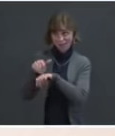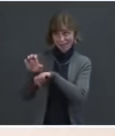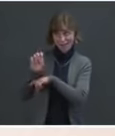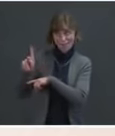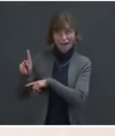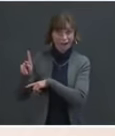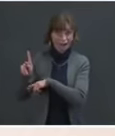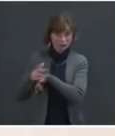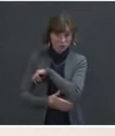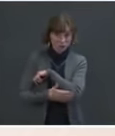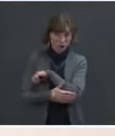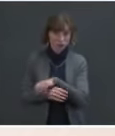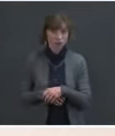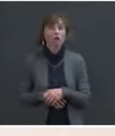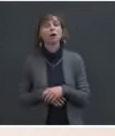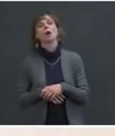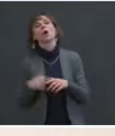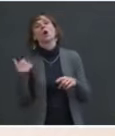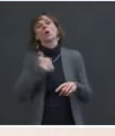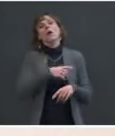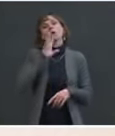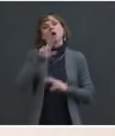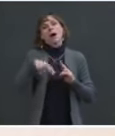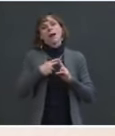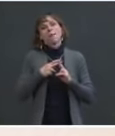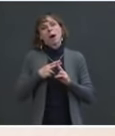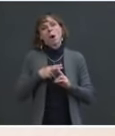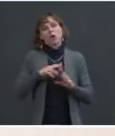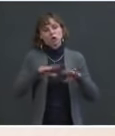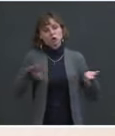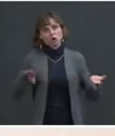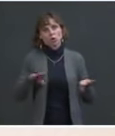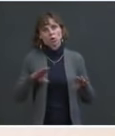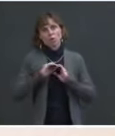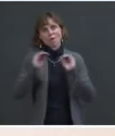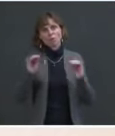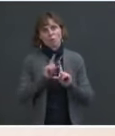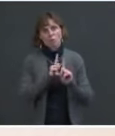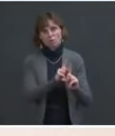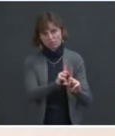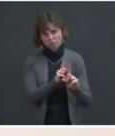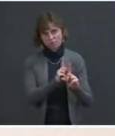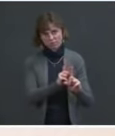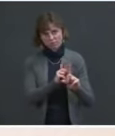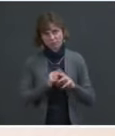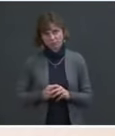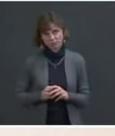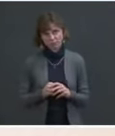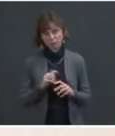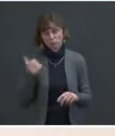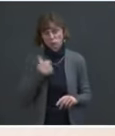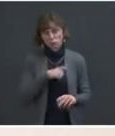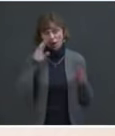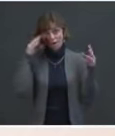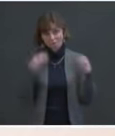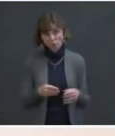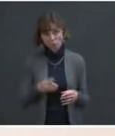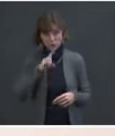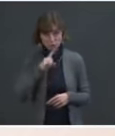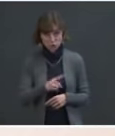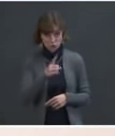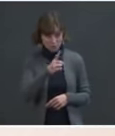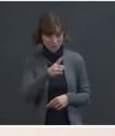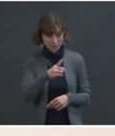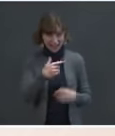countries. What we're talking about here are unaccompanied children. And what our focus is on is ensuring that there are safe